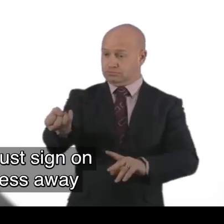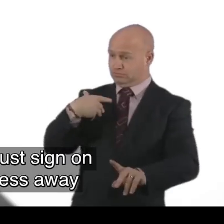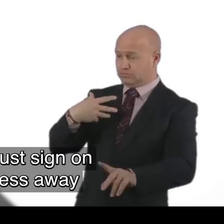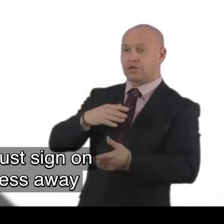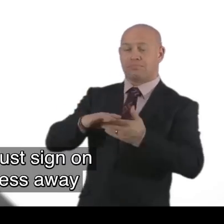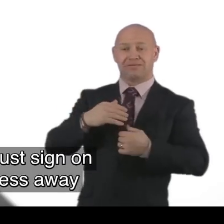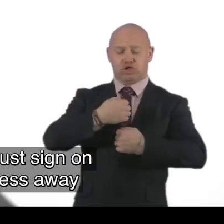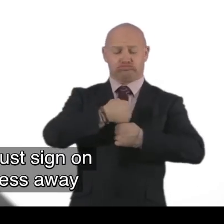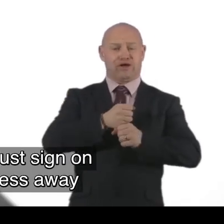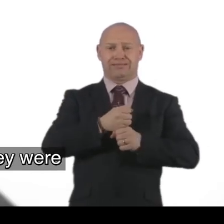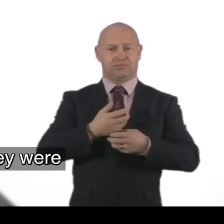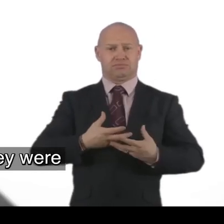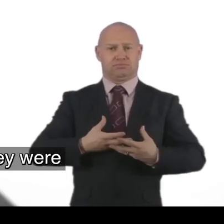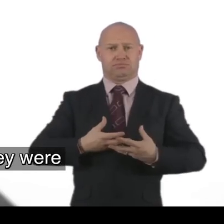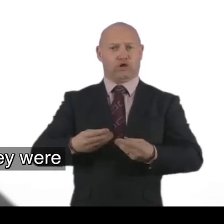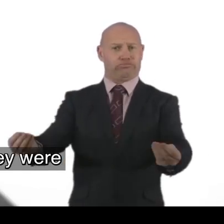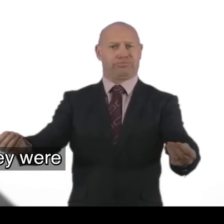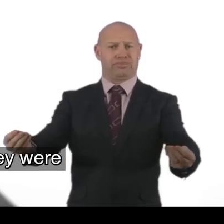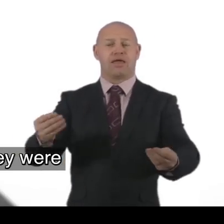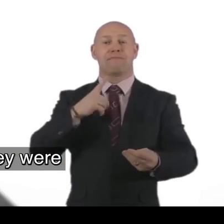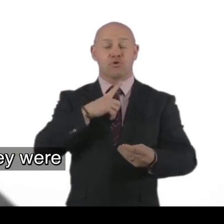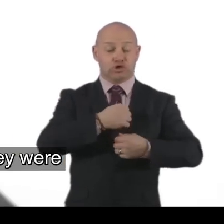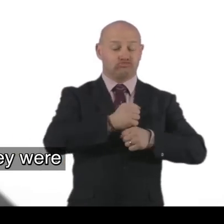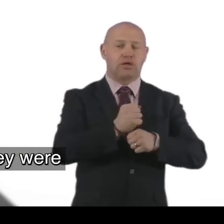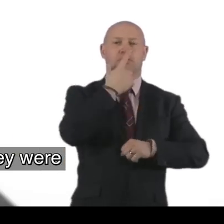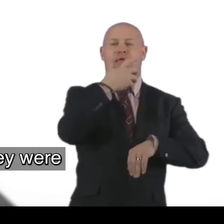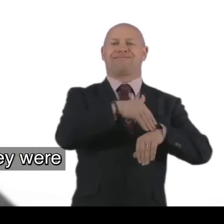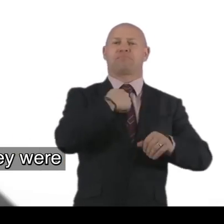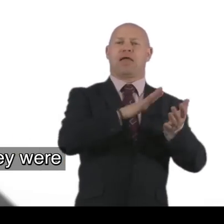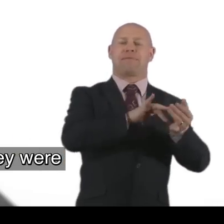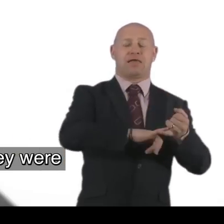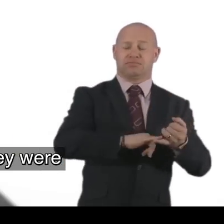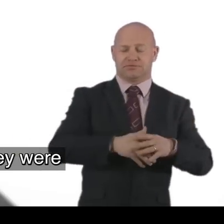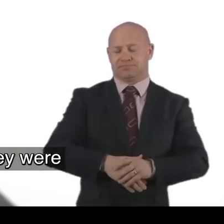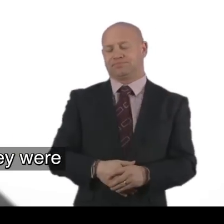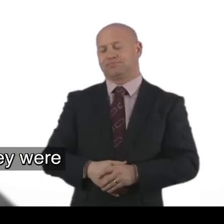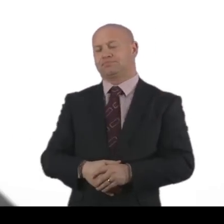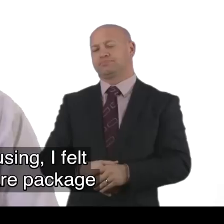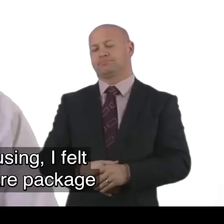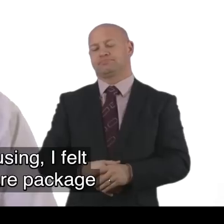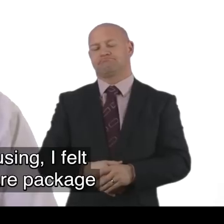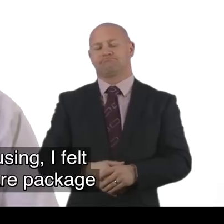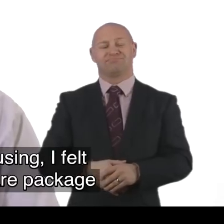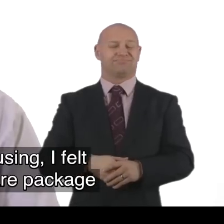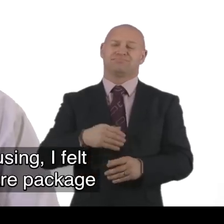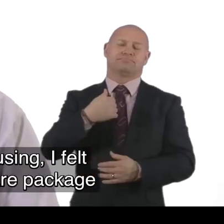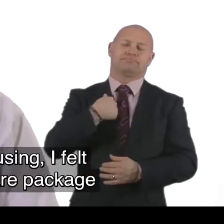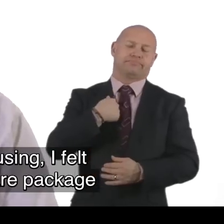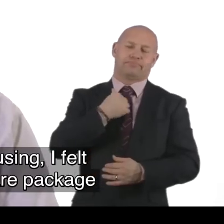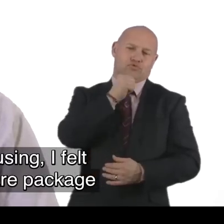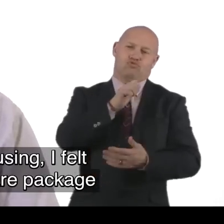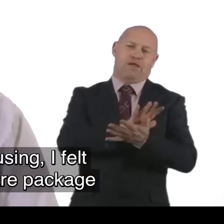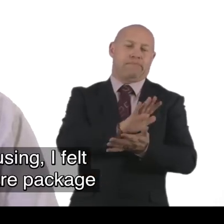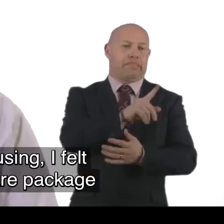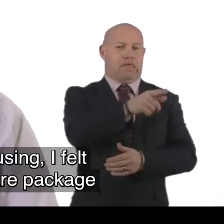And it. Just took so much stress away. Because stress is no good at MS. So. They were absolutely great. I wasn't very happy with.